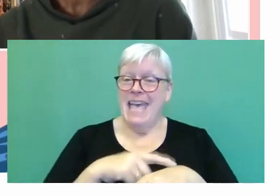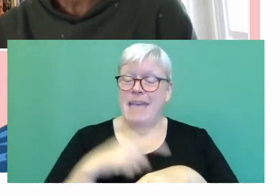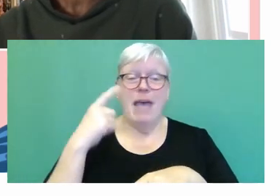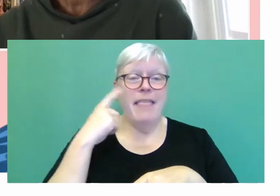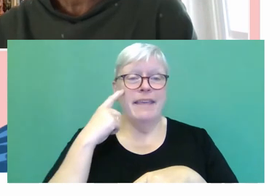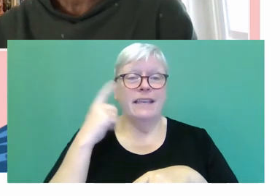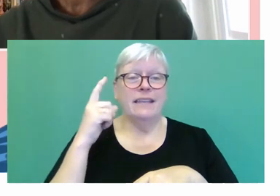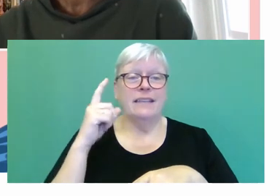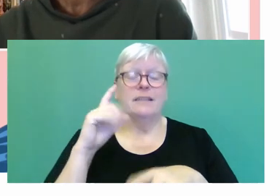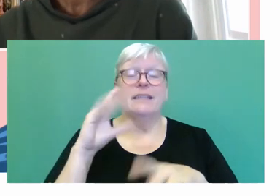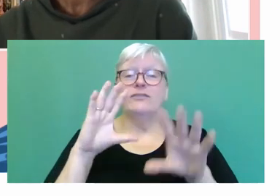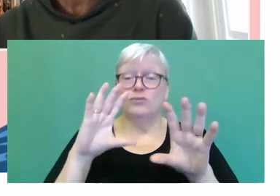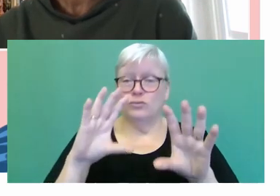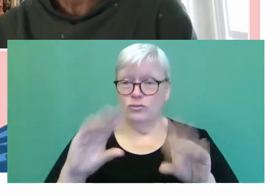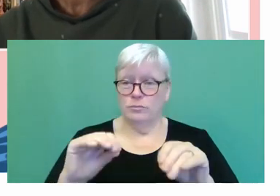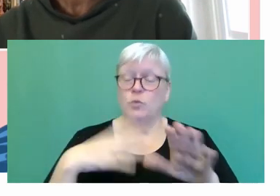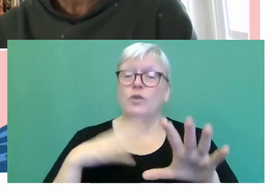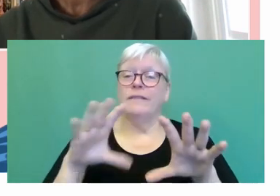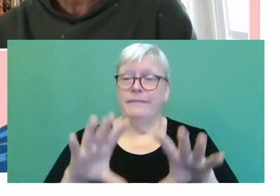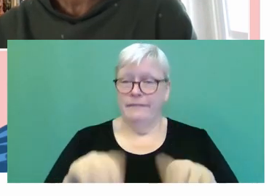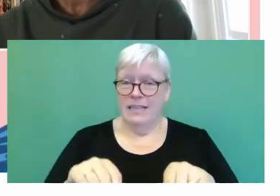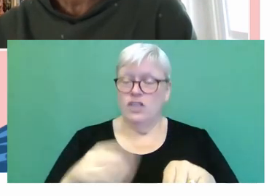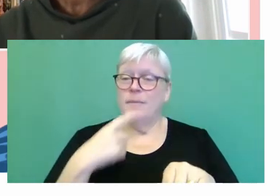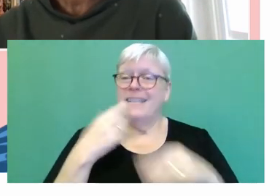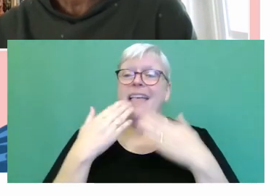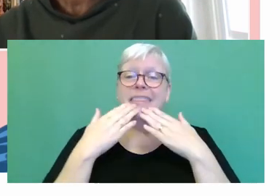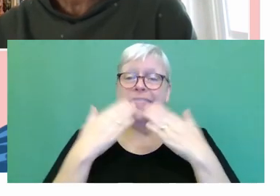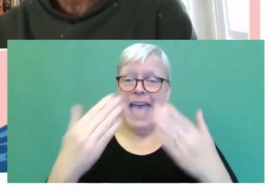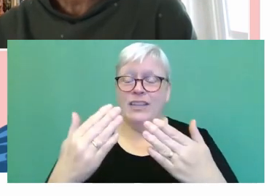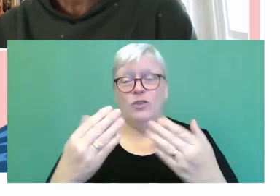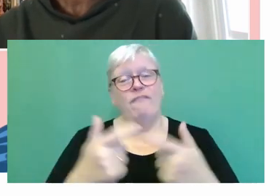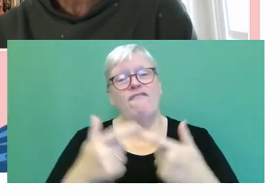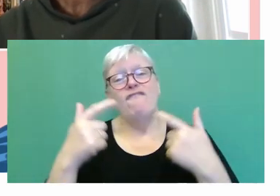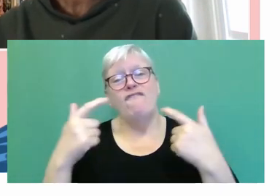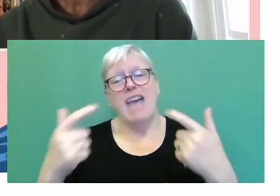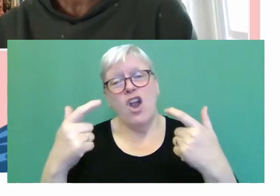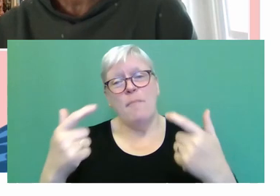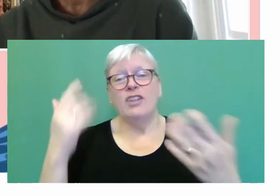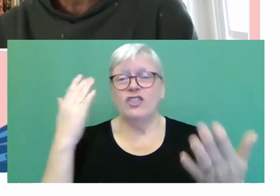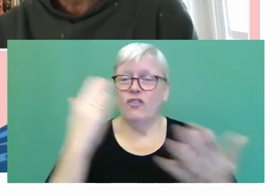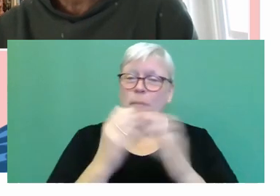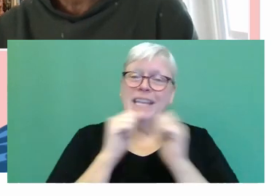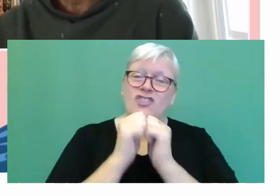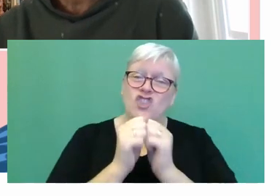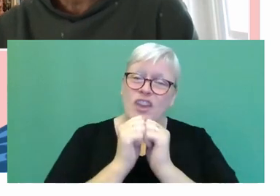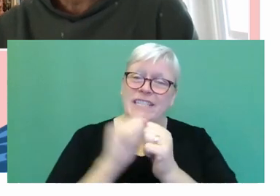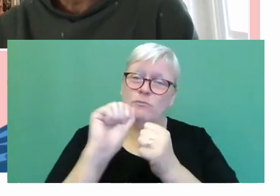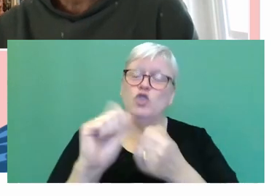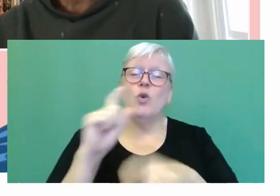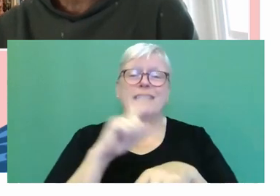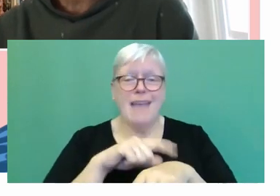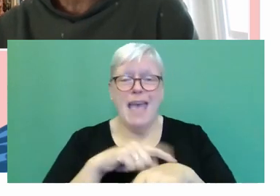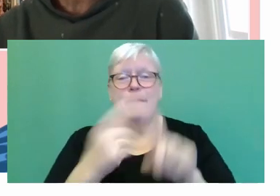we can wrap up there. I just want to finish by saying thank you again very much for being so generous with your answers and your time, Monica.